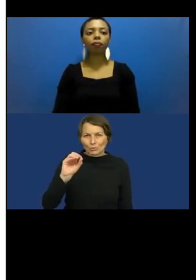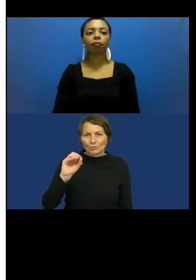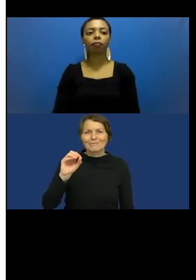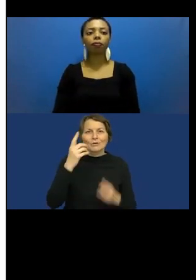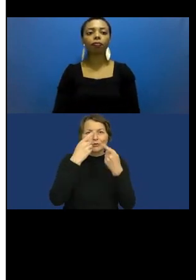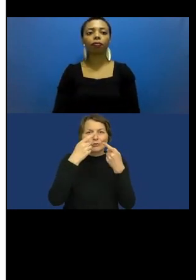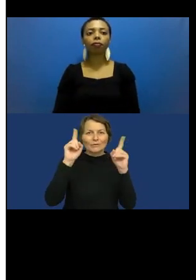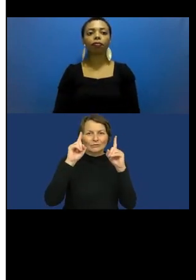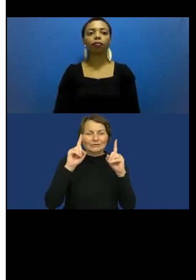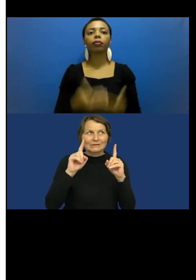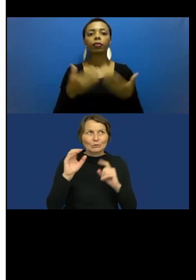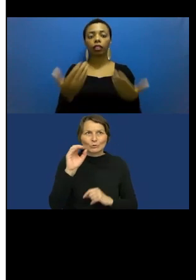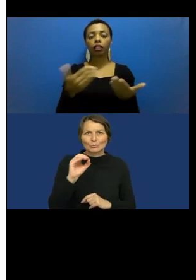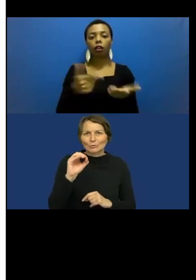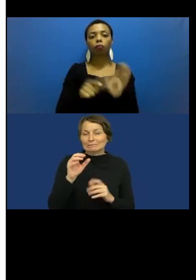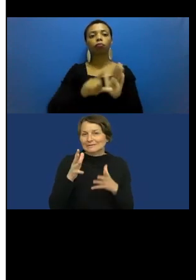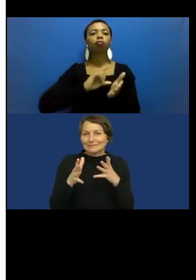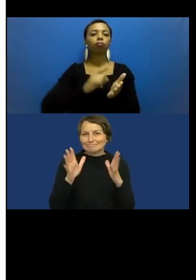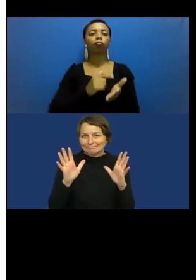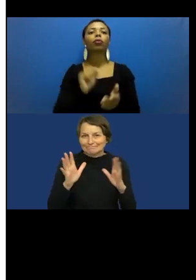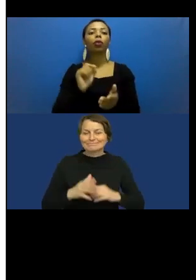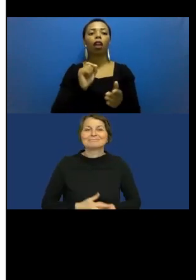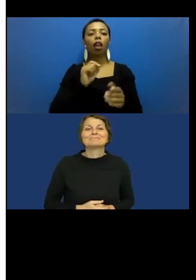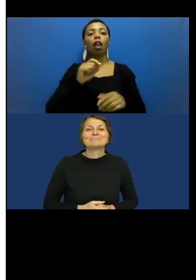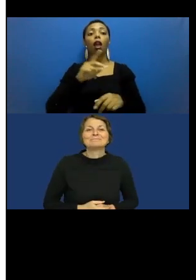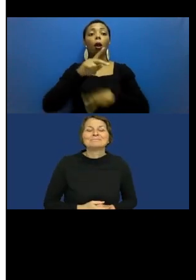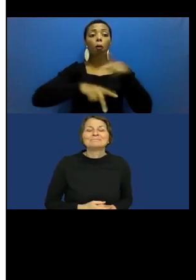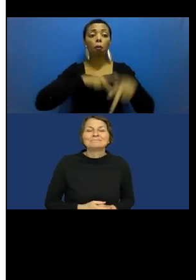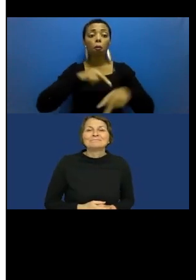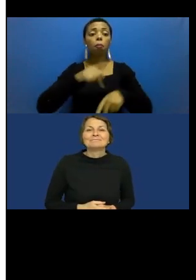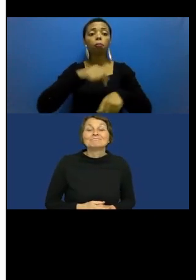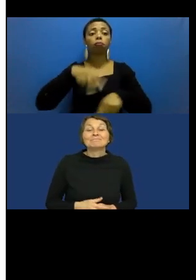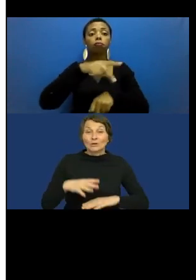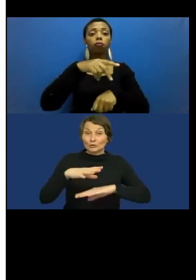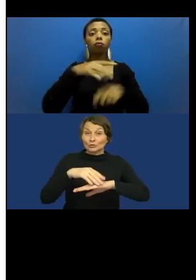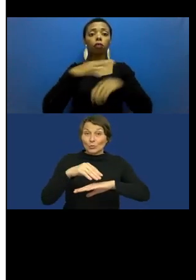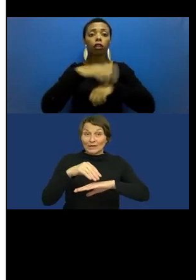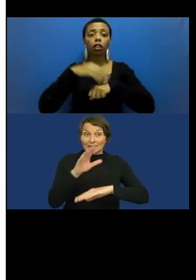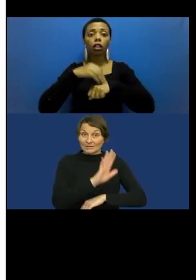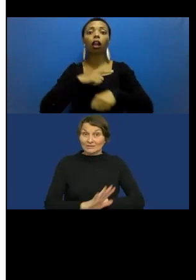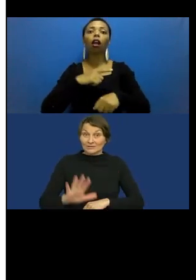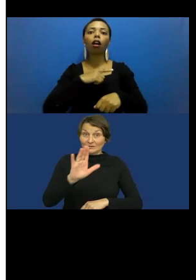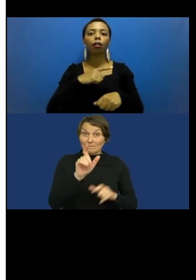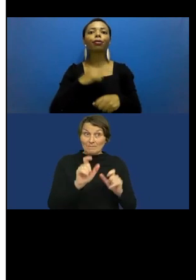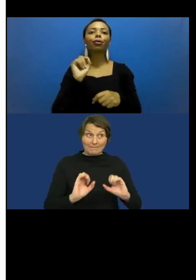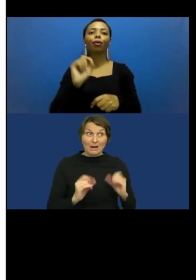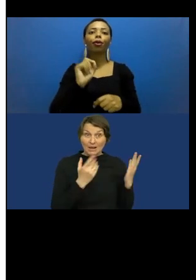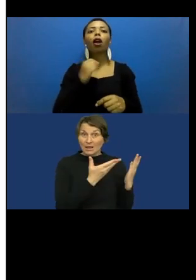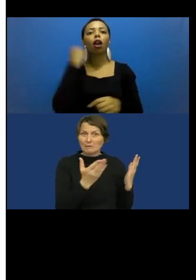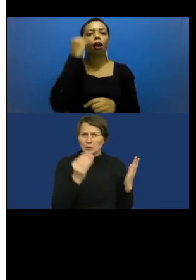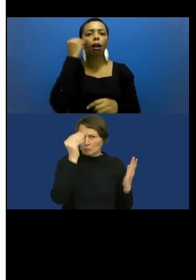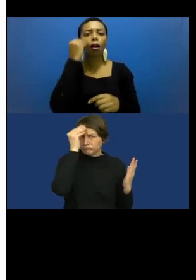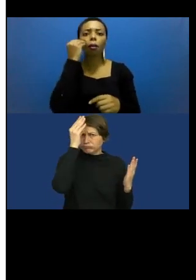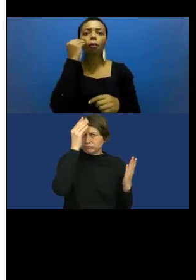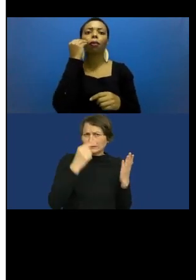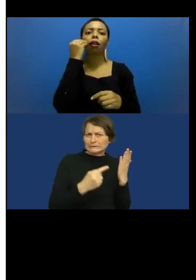Some background. The Swedish population is considered to be digitally experienced and also to have a high degree of